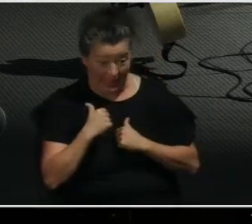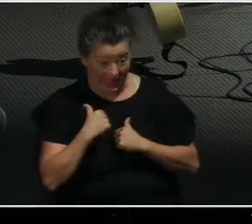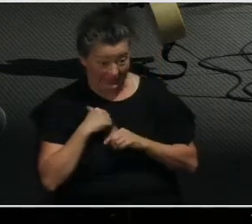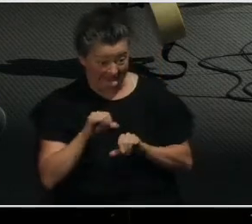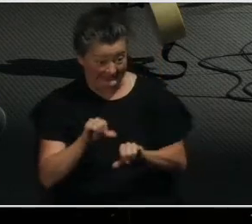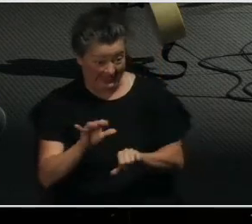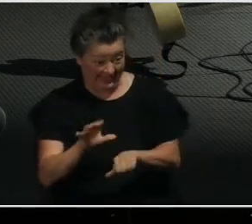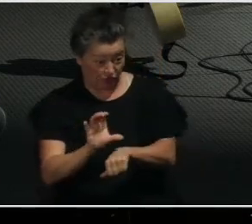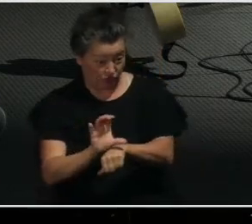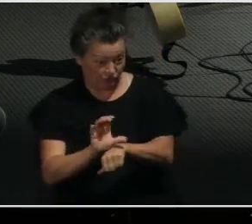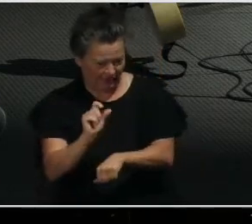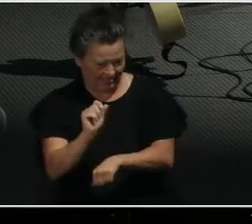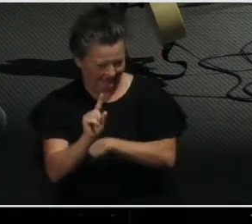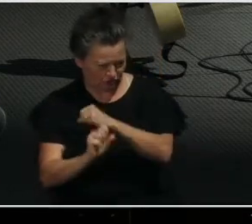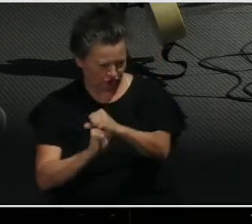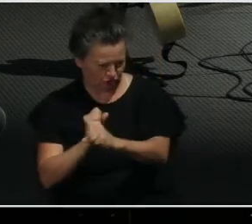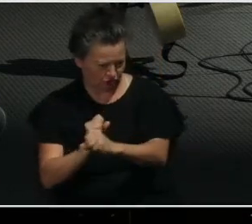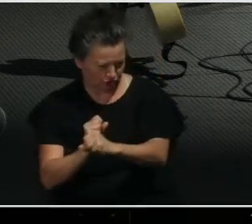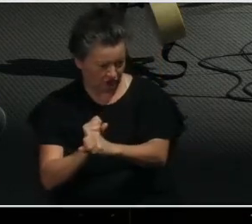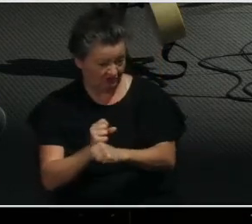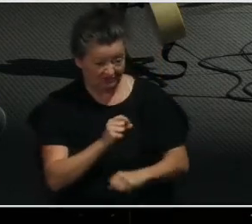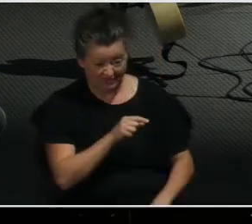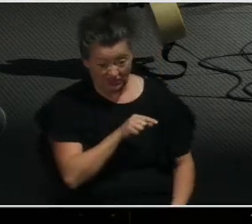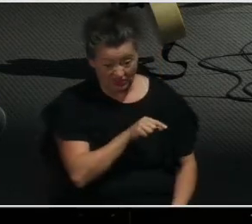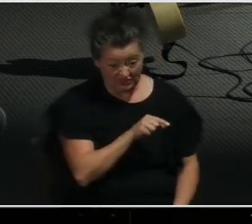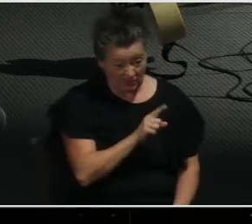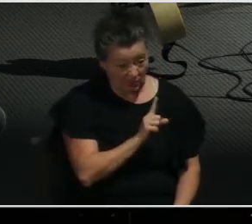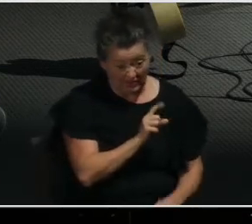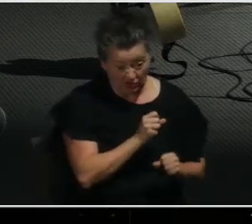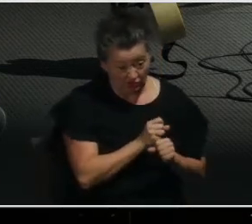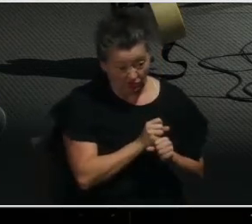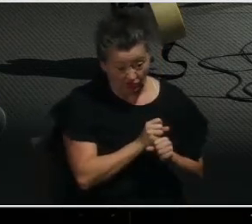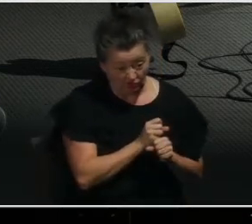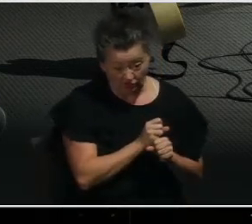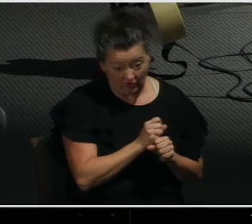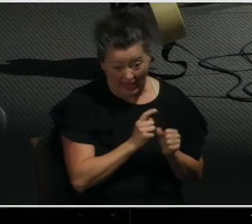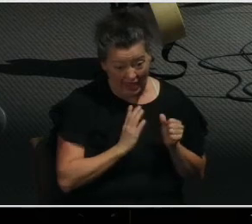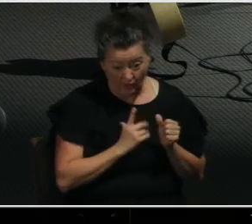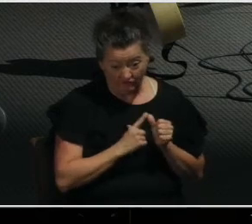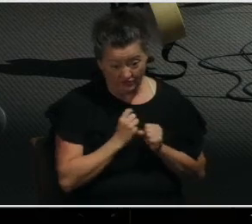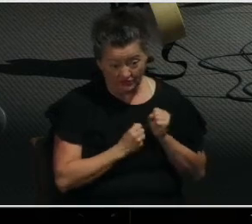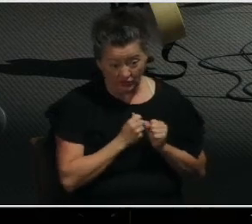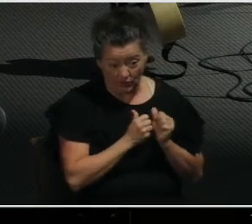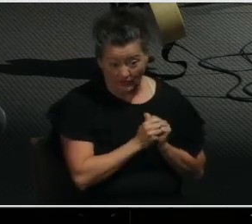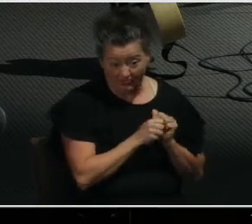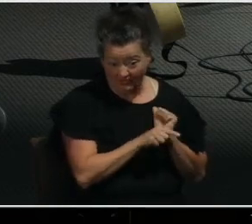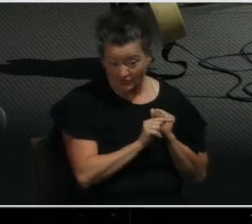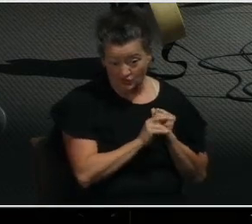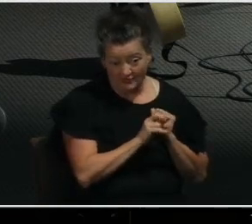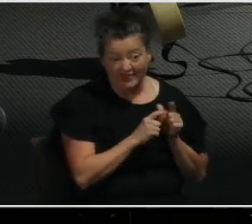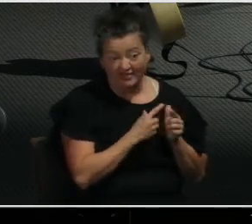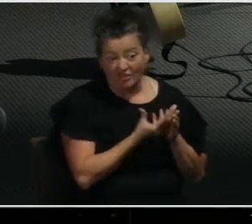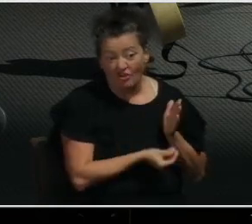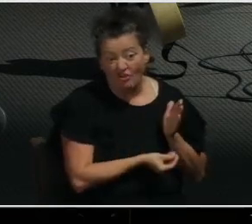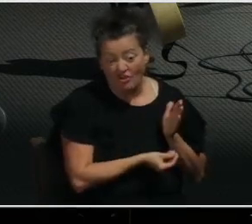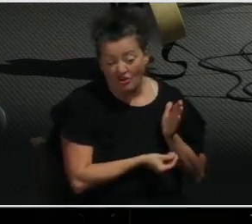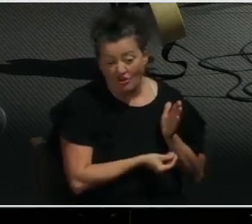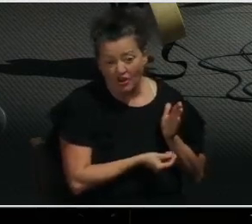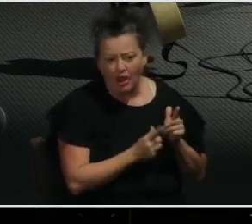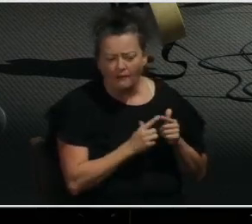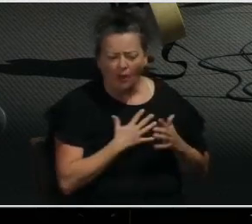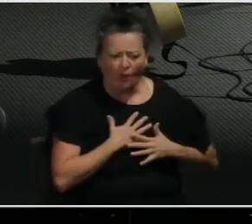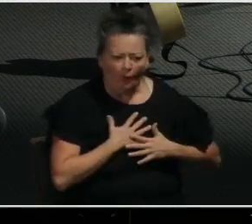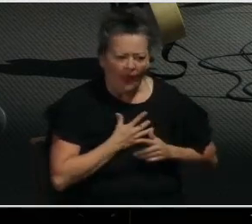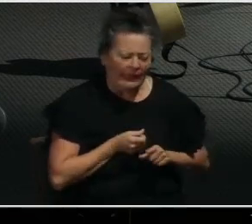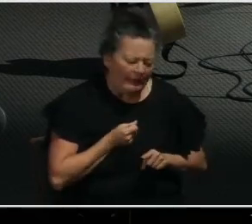there. Yet we were so thankful for the ministry that she offered for us. And we look forward to one day in heaven being able to